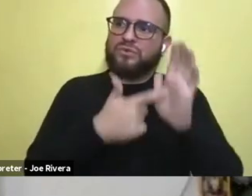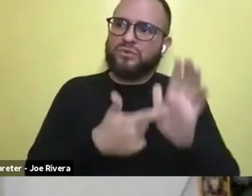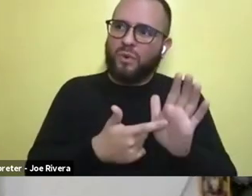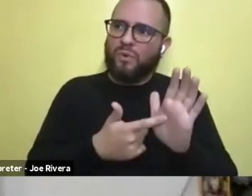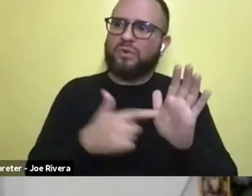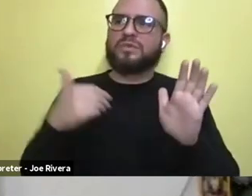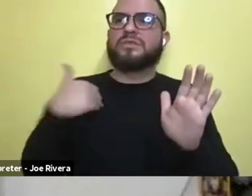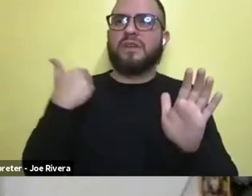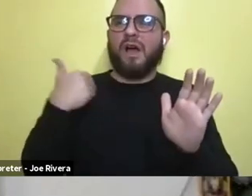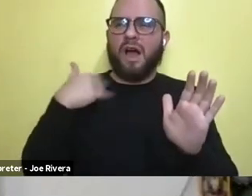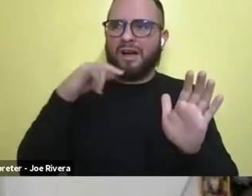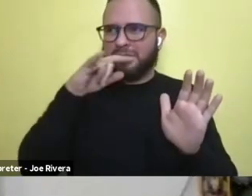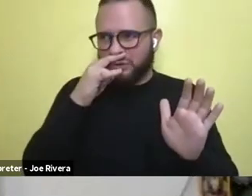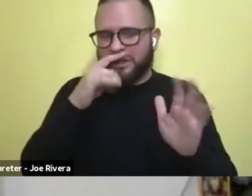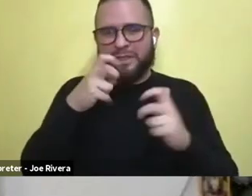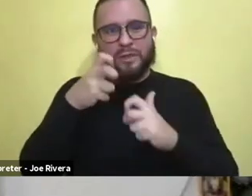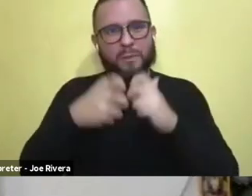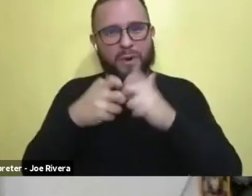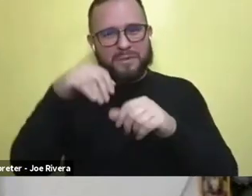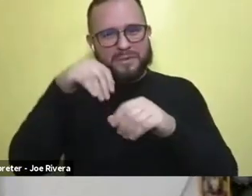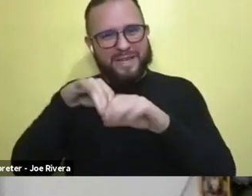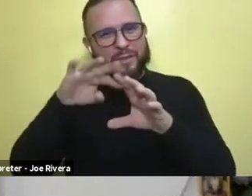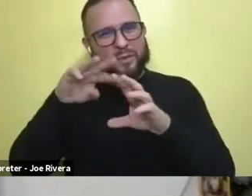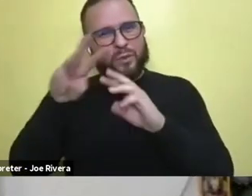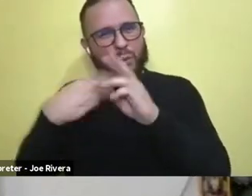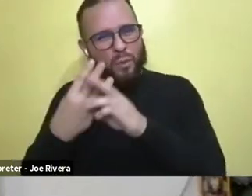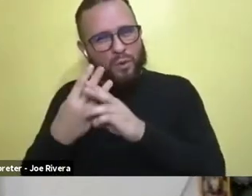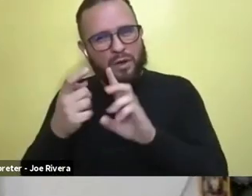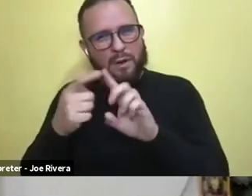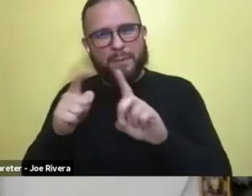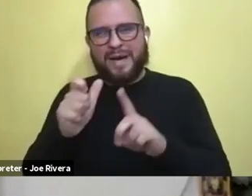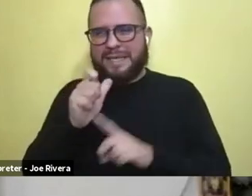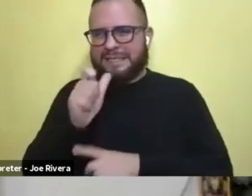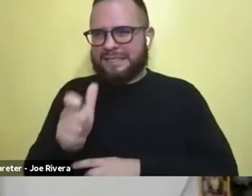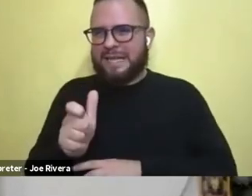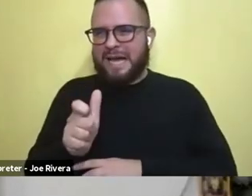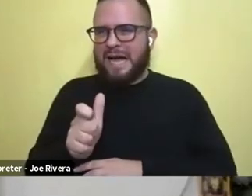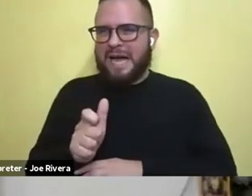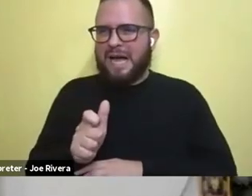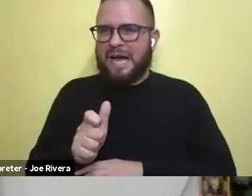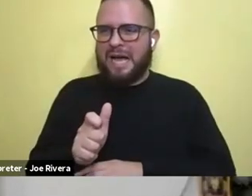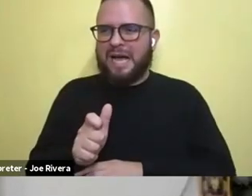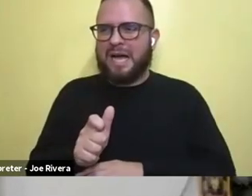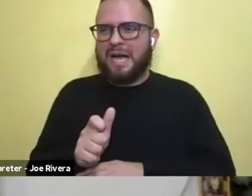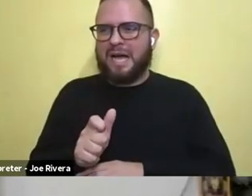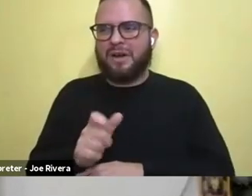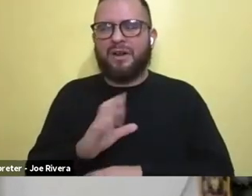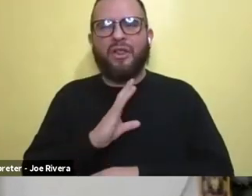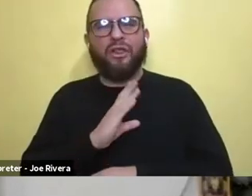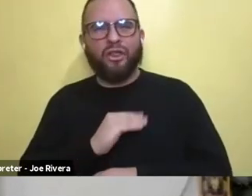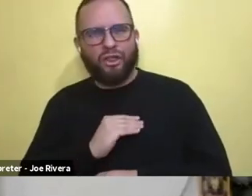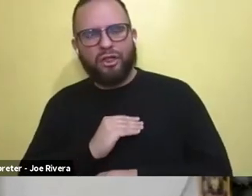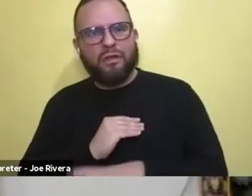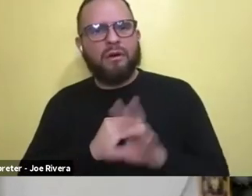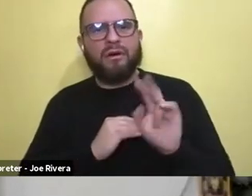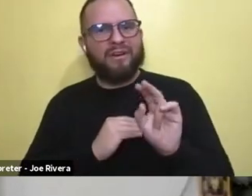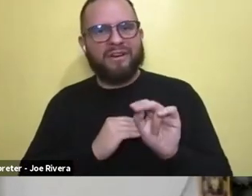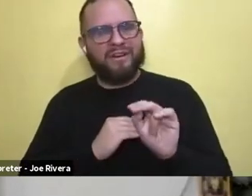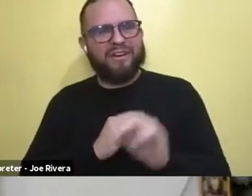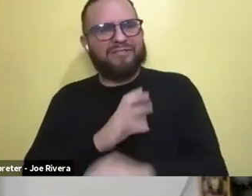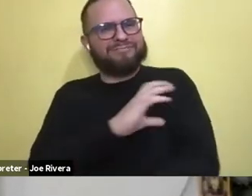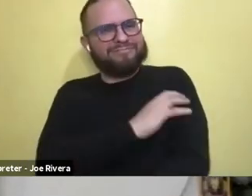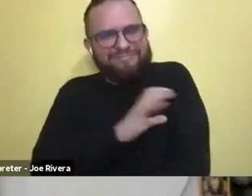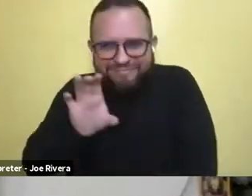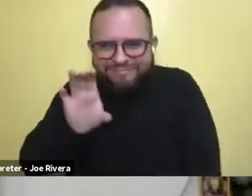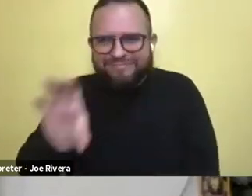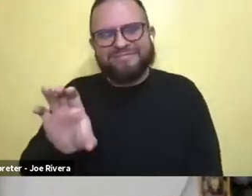problems in our world, but, um, it's not deterring them. It's empowering them to know that, you know, we can make a change